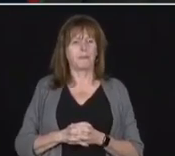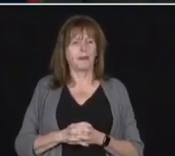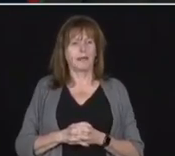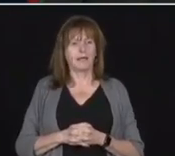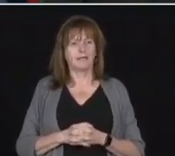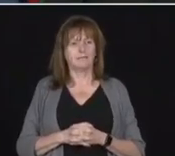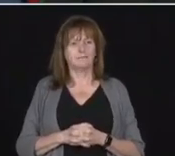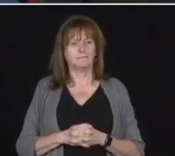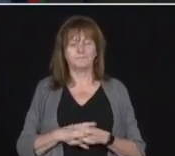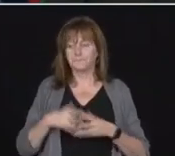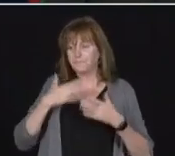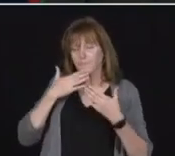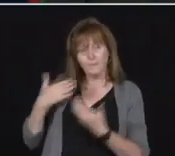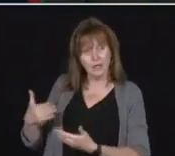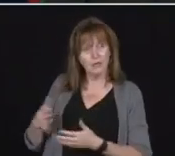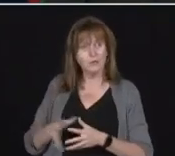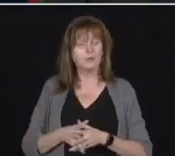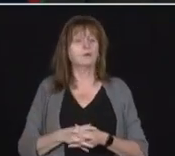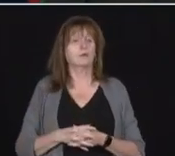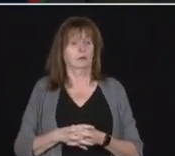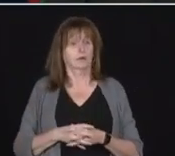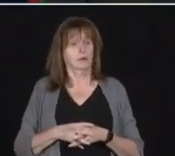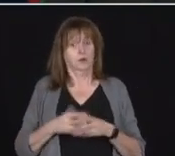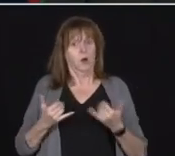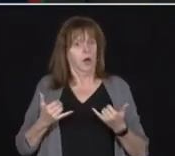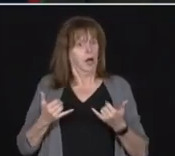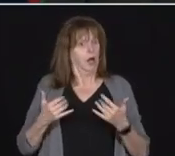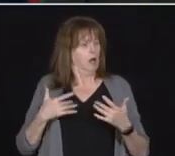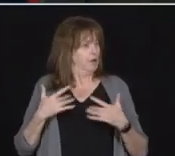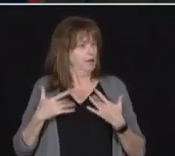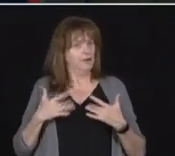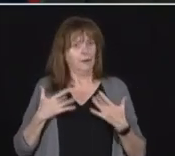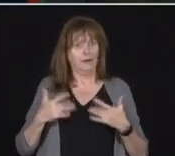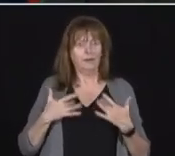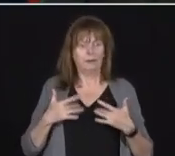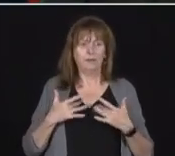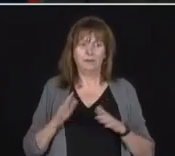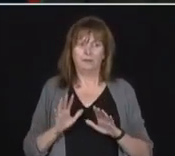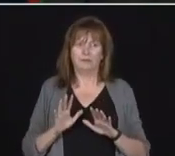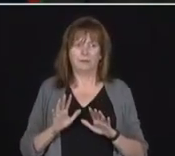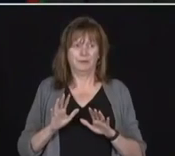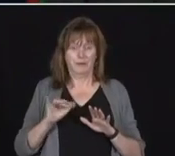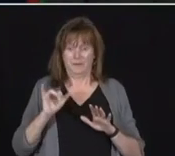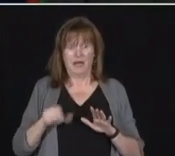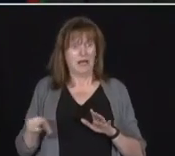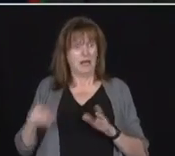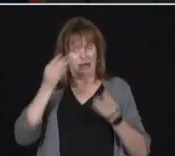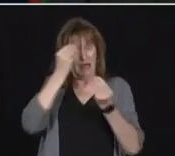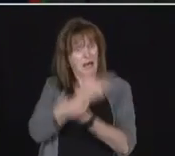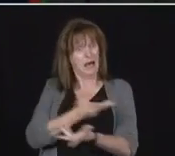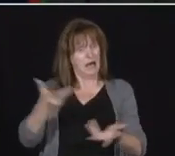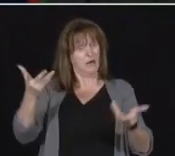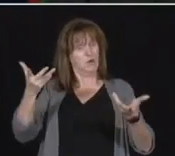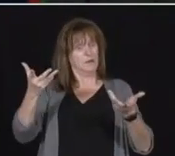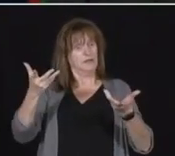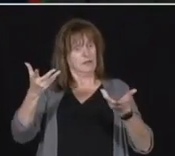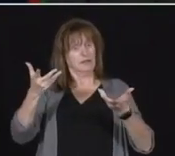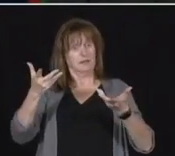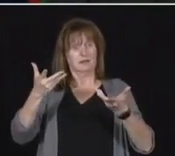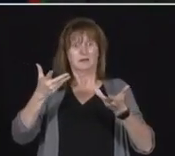Thank you, Premier. Today is an exciting day. Today's announcement is another piece of the broadband puzzle.